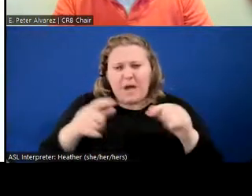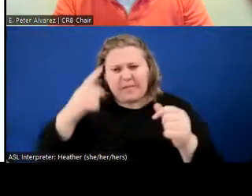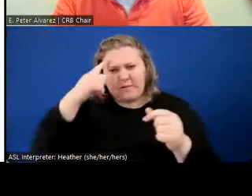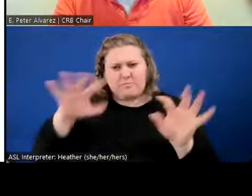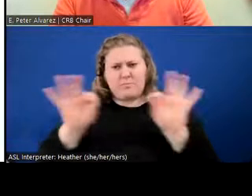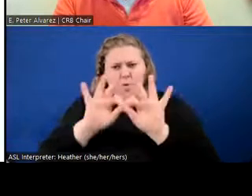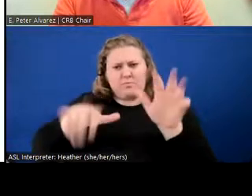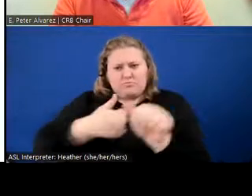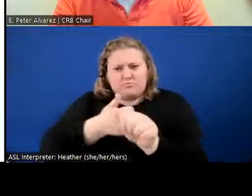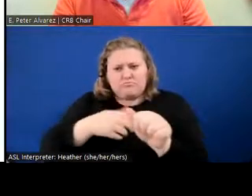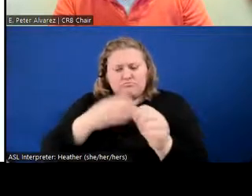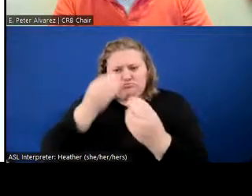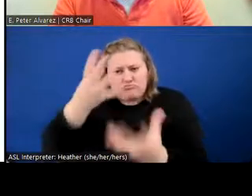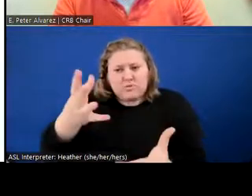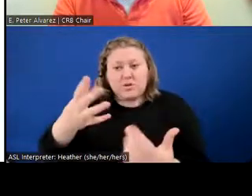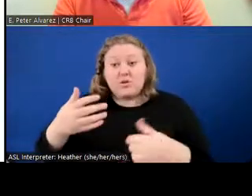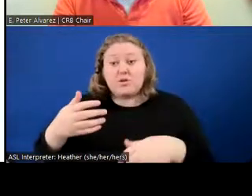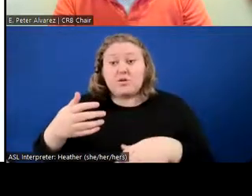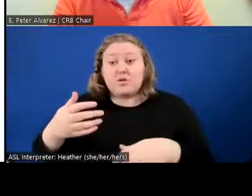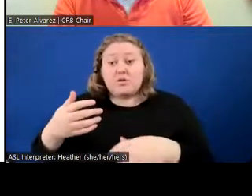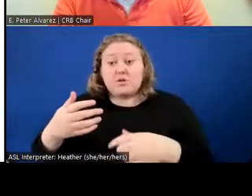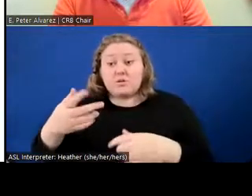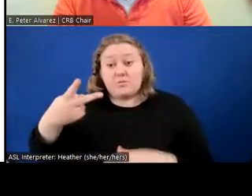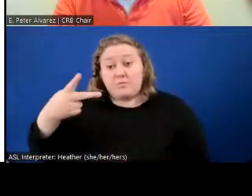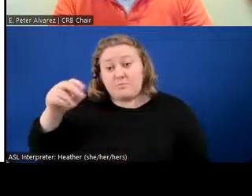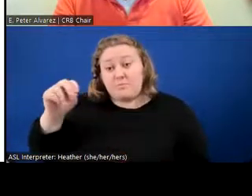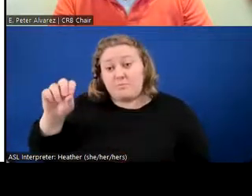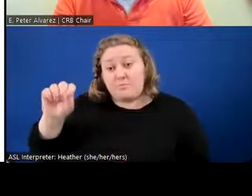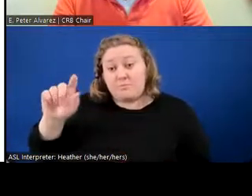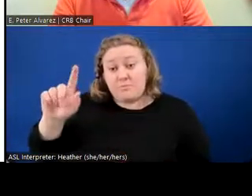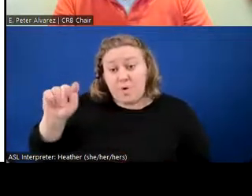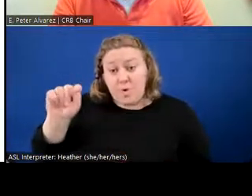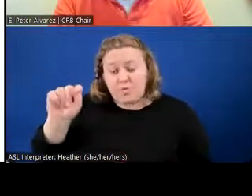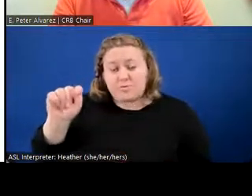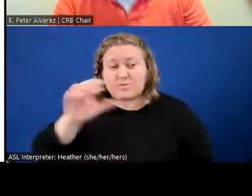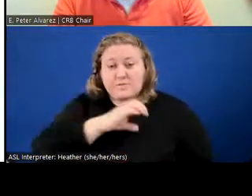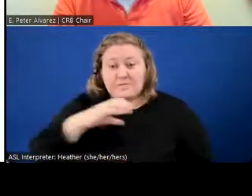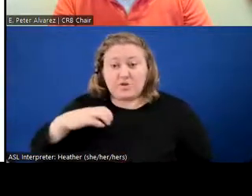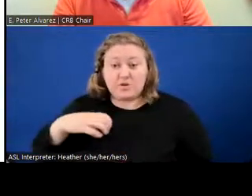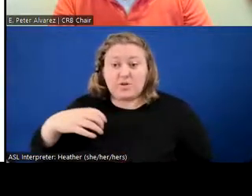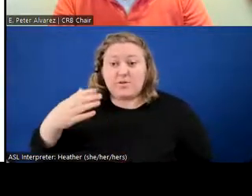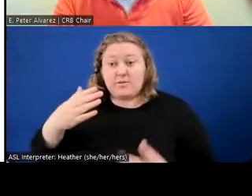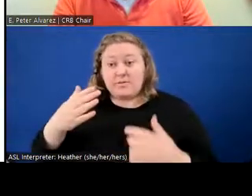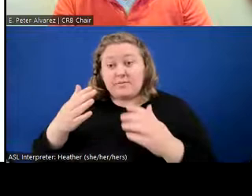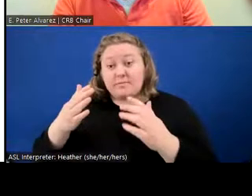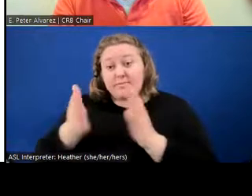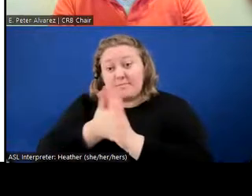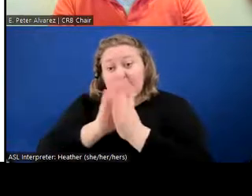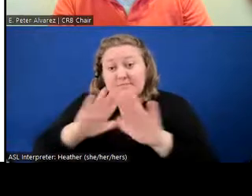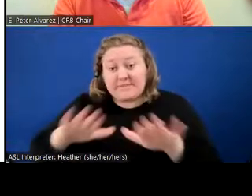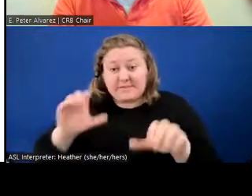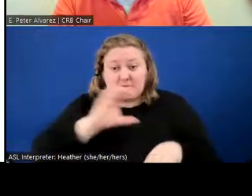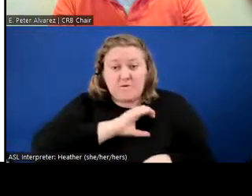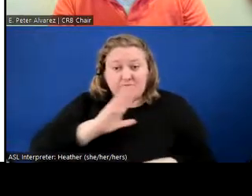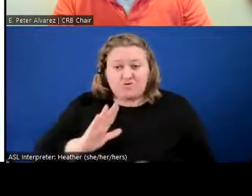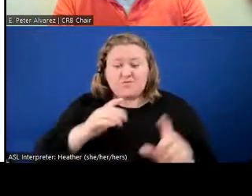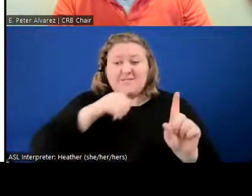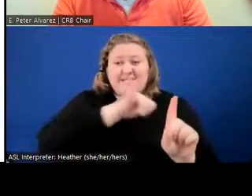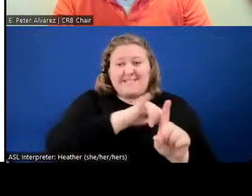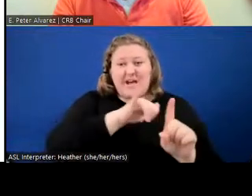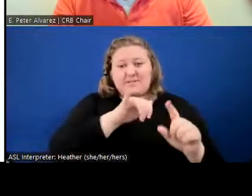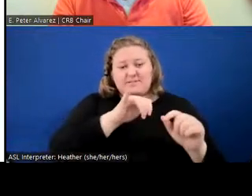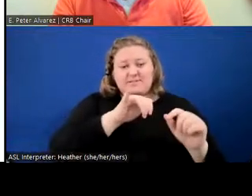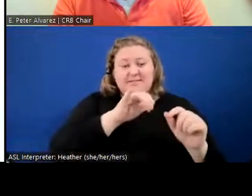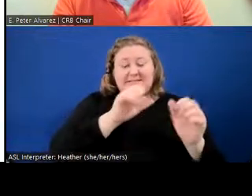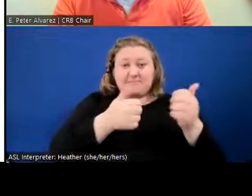going on with the post commission. So the Peace Officer Standards and Training Commission, which is basically the state version of